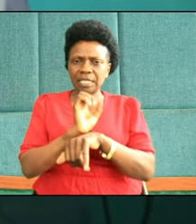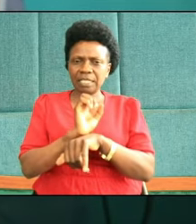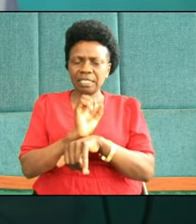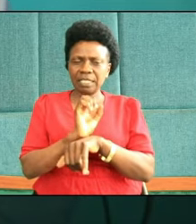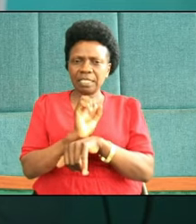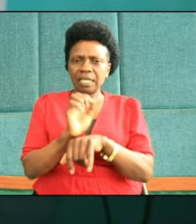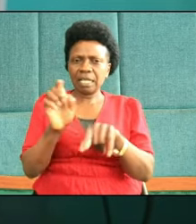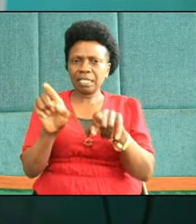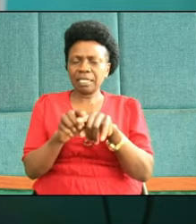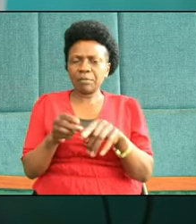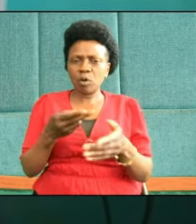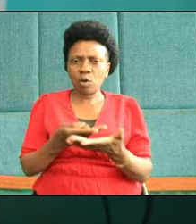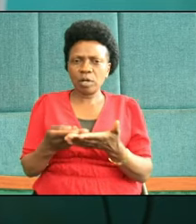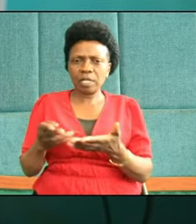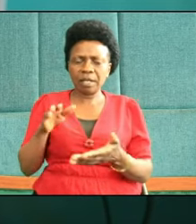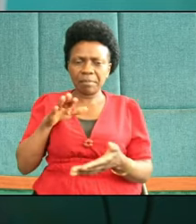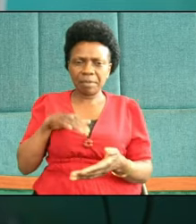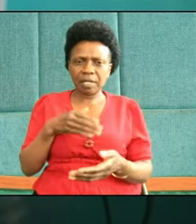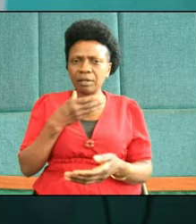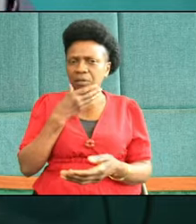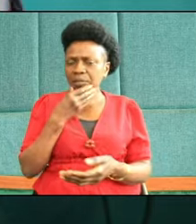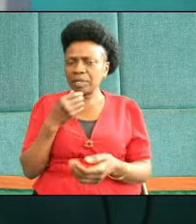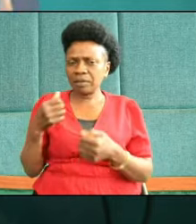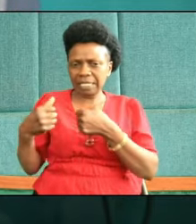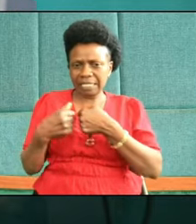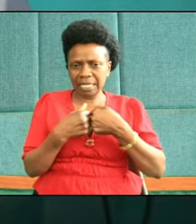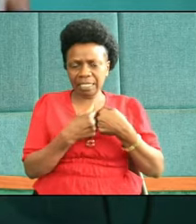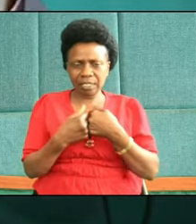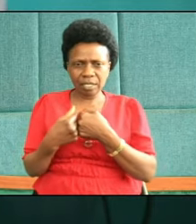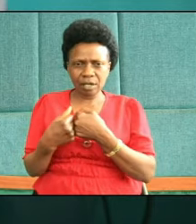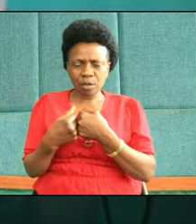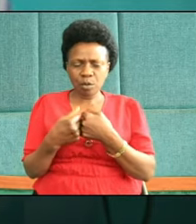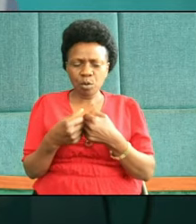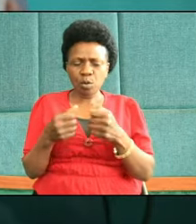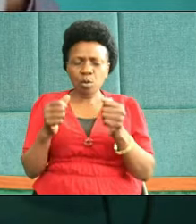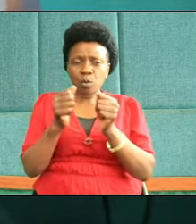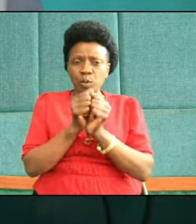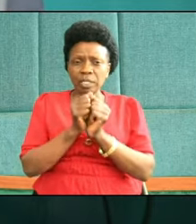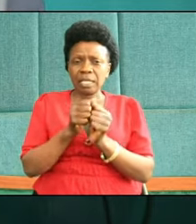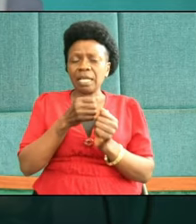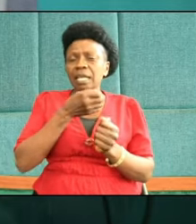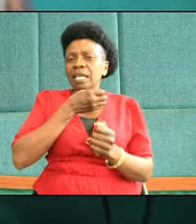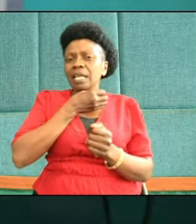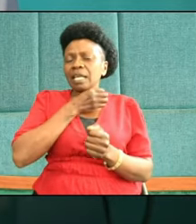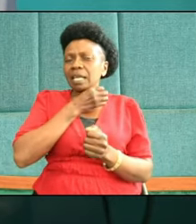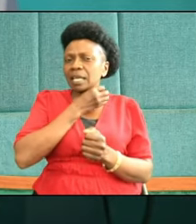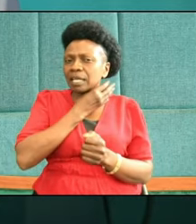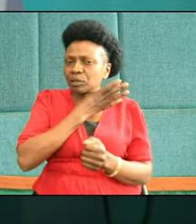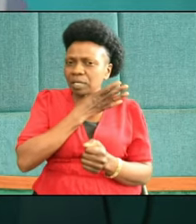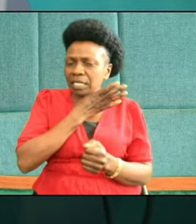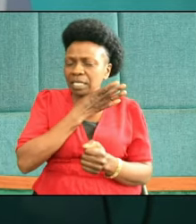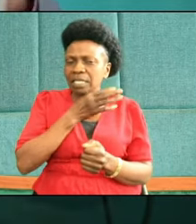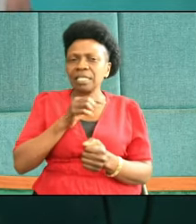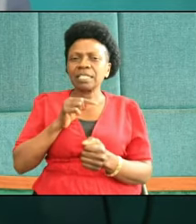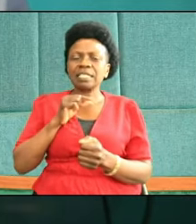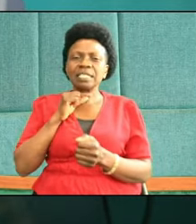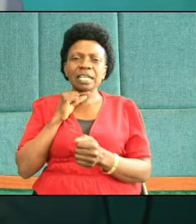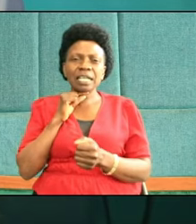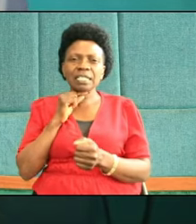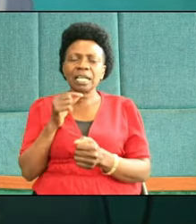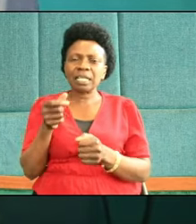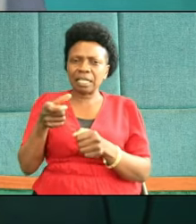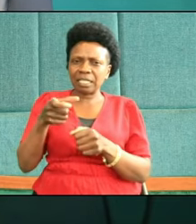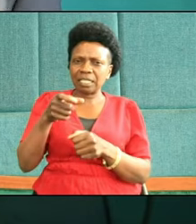woman. Yes, I may be challenged with hatred, envy, jealous, and pride, and